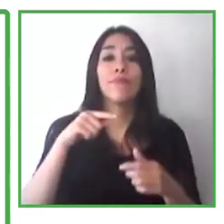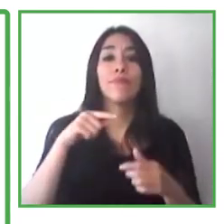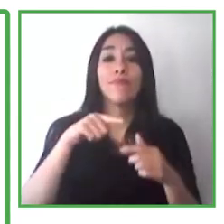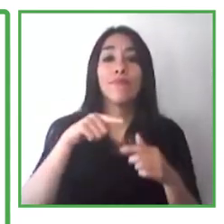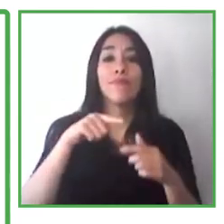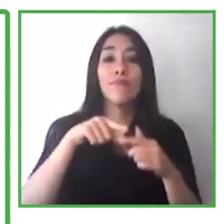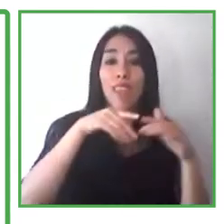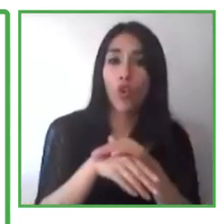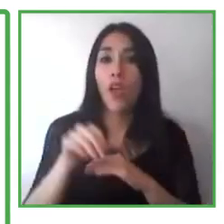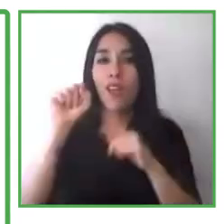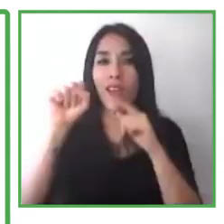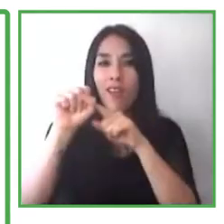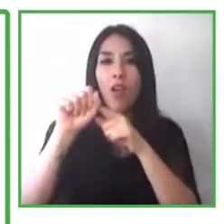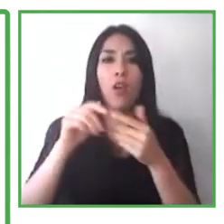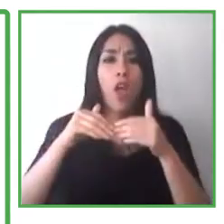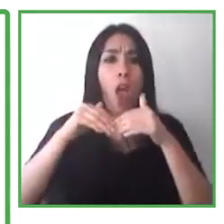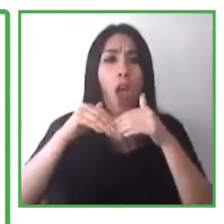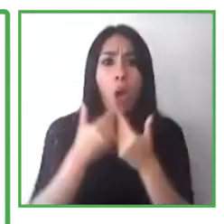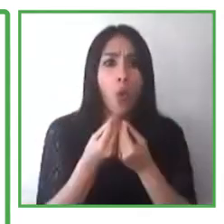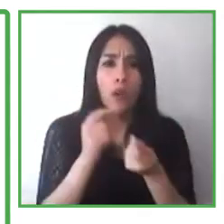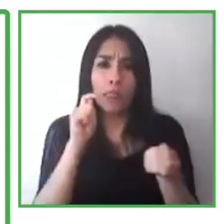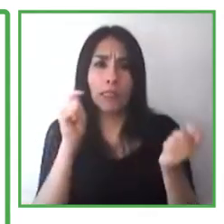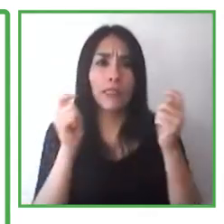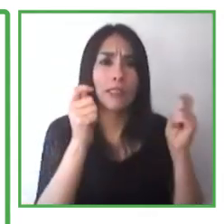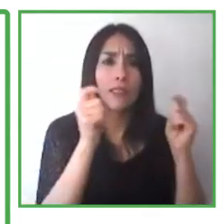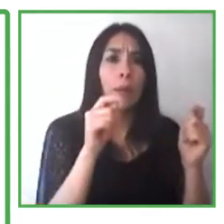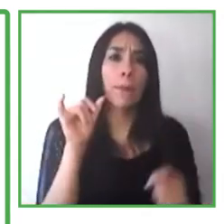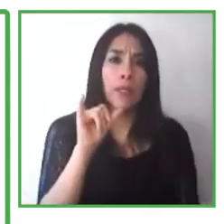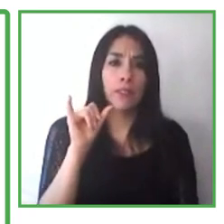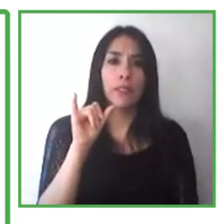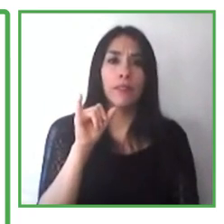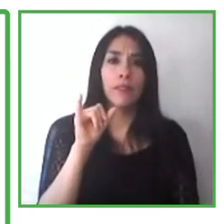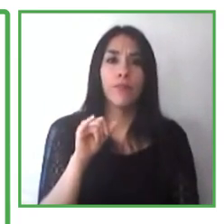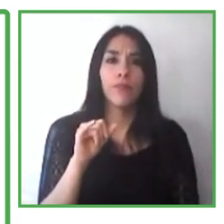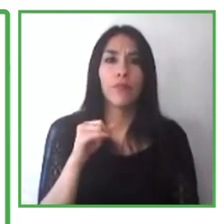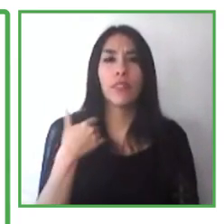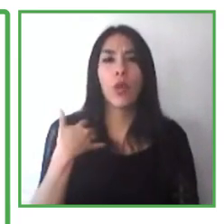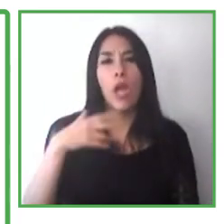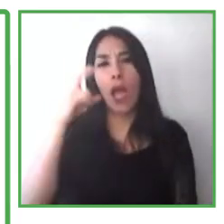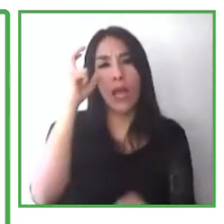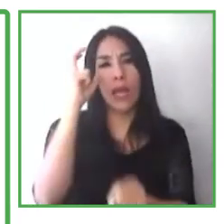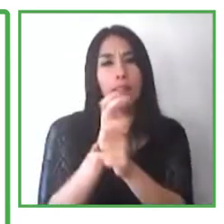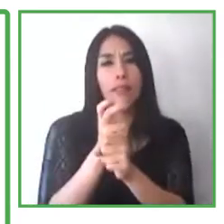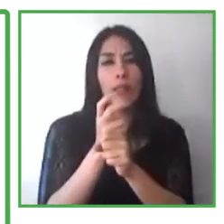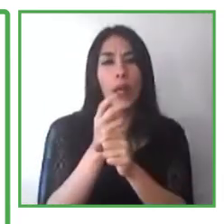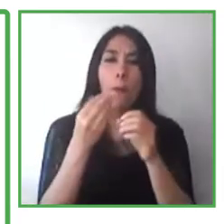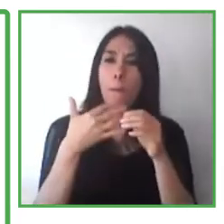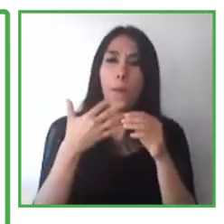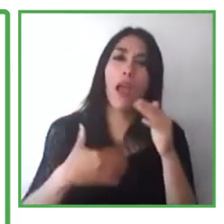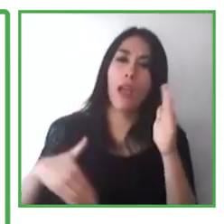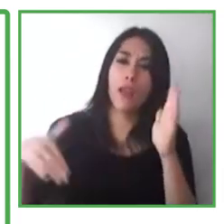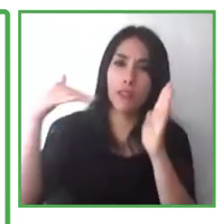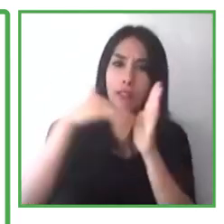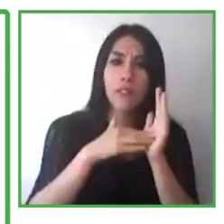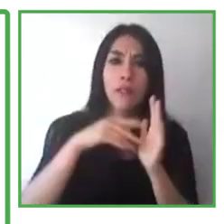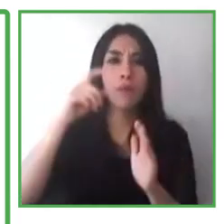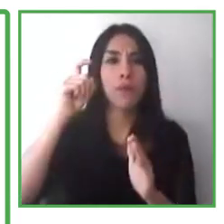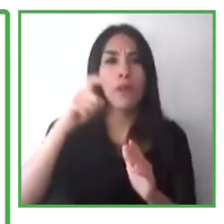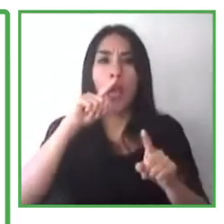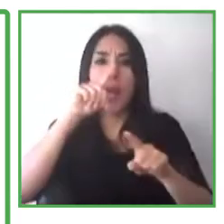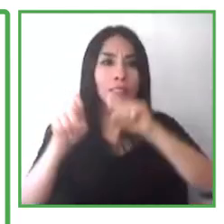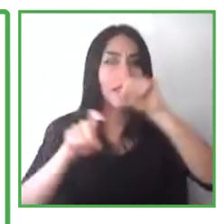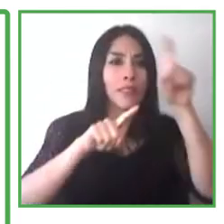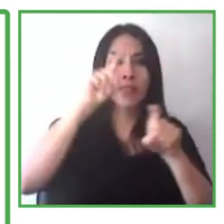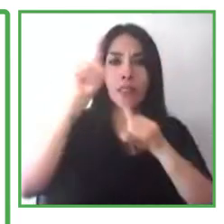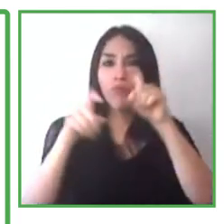a lot of, you know, discussions, conversation, sometimes not easy conversations, because of course there is a